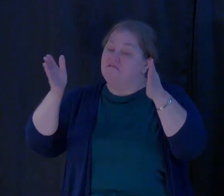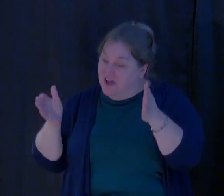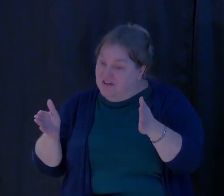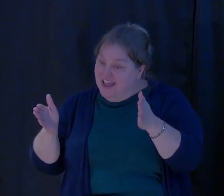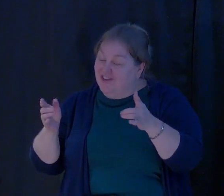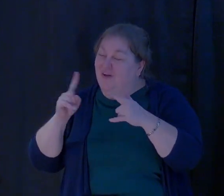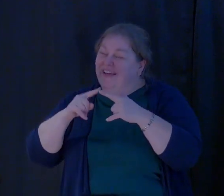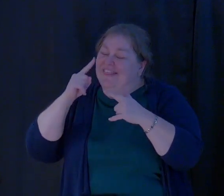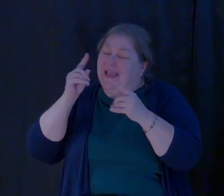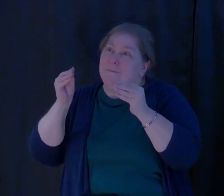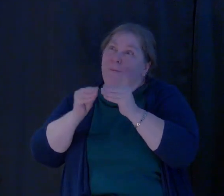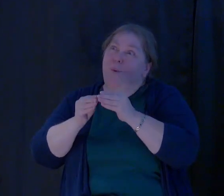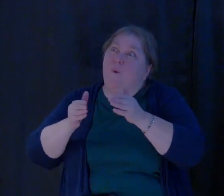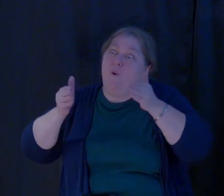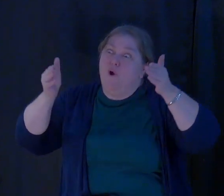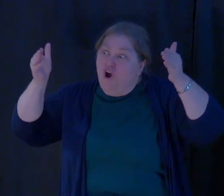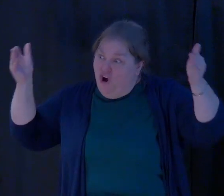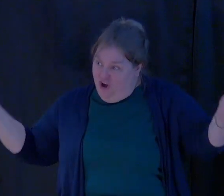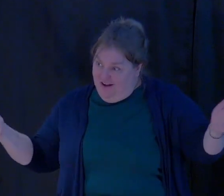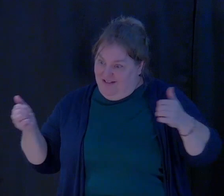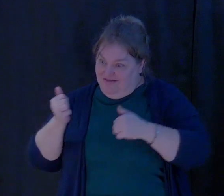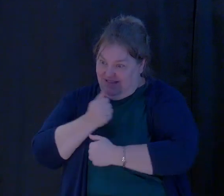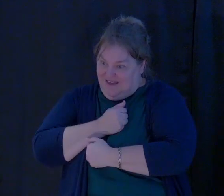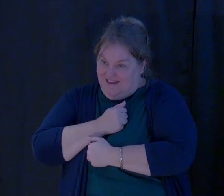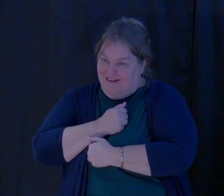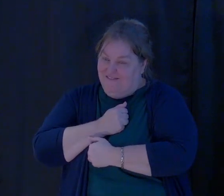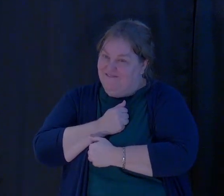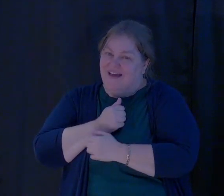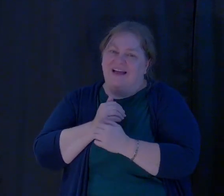crazy love that he has for each one of us.